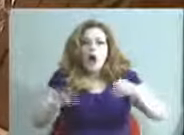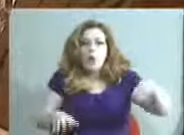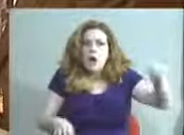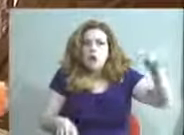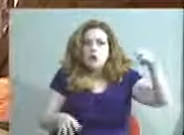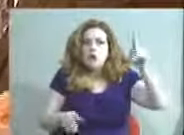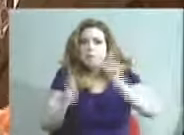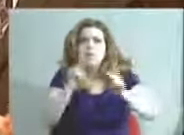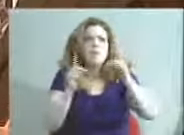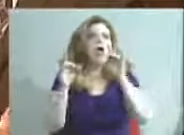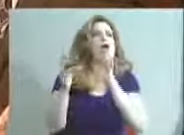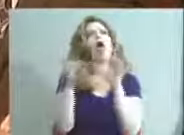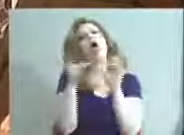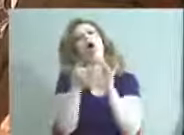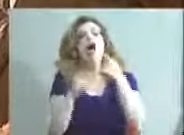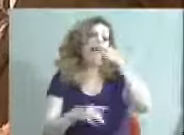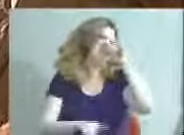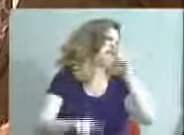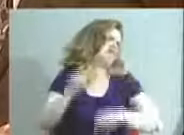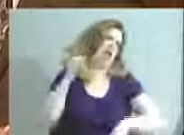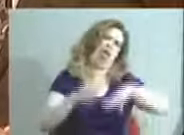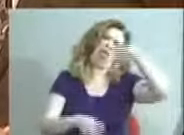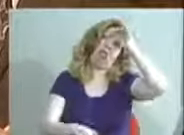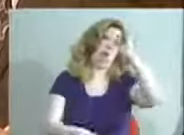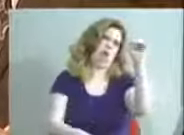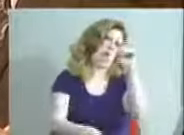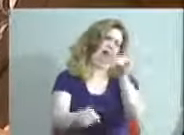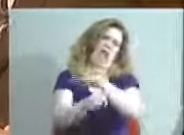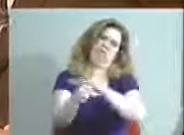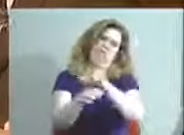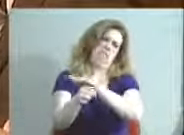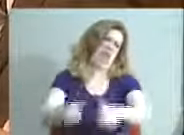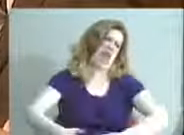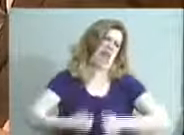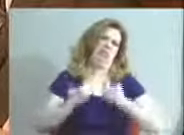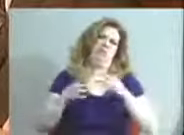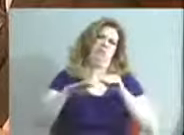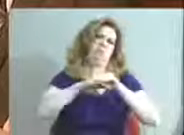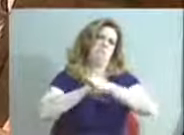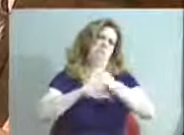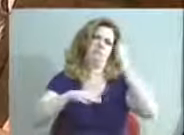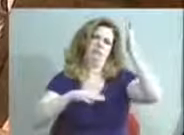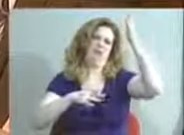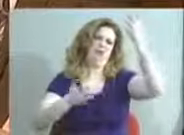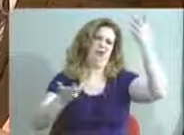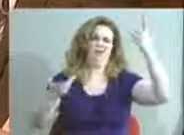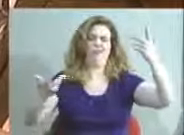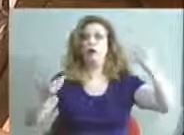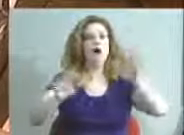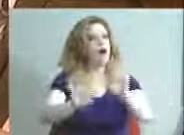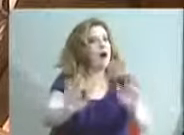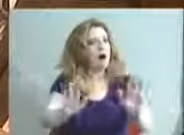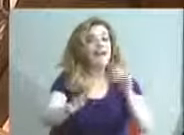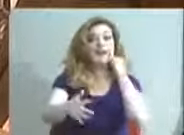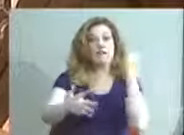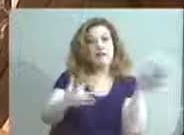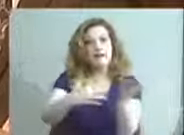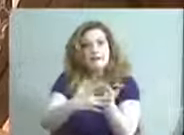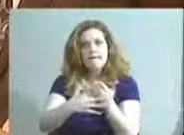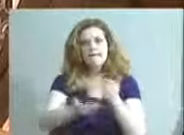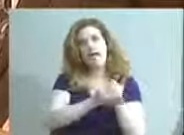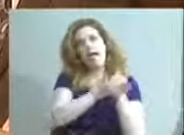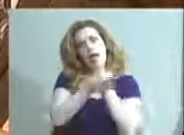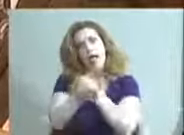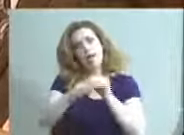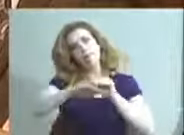don't want to hear from anybody that, you know, where they live is going to test their destiny, because if we can intervene and they get help, these